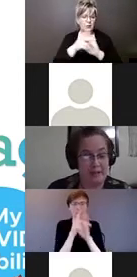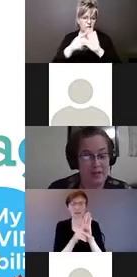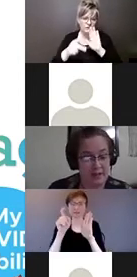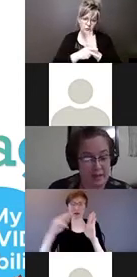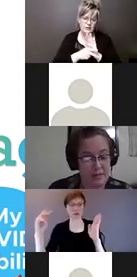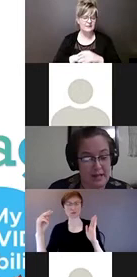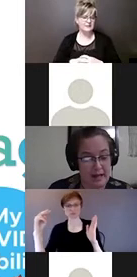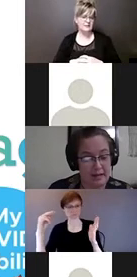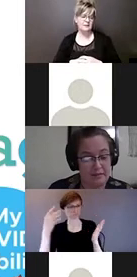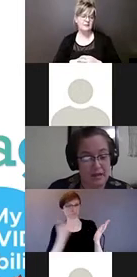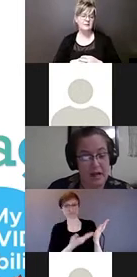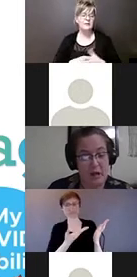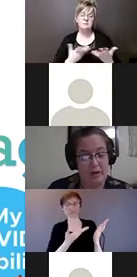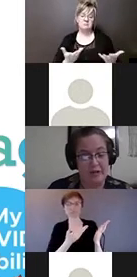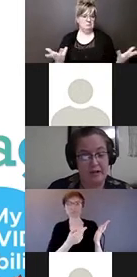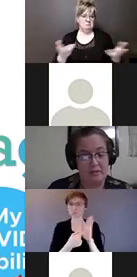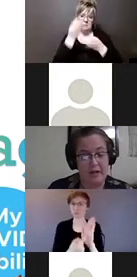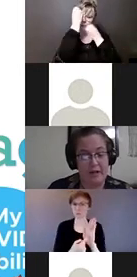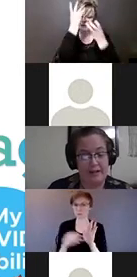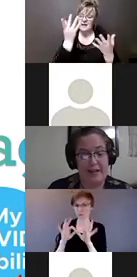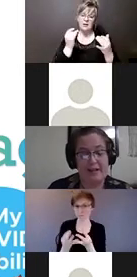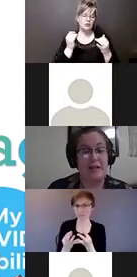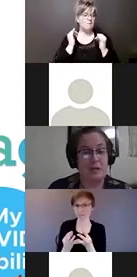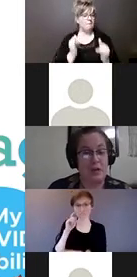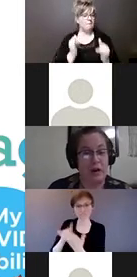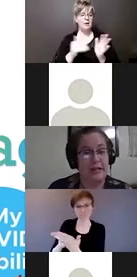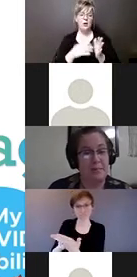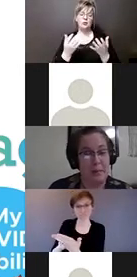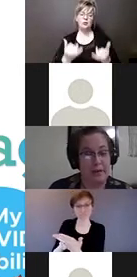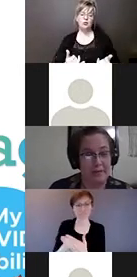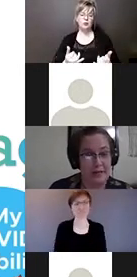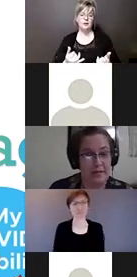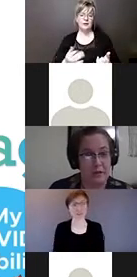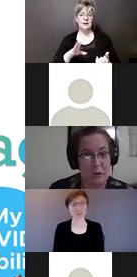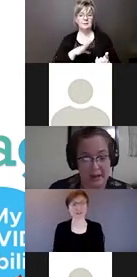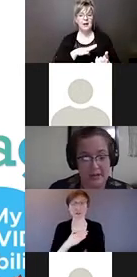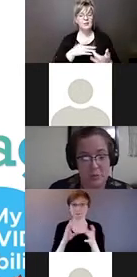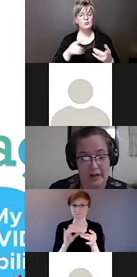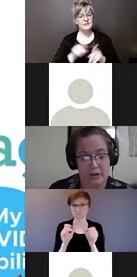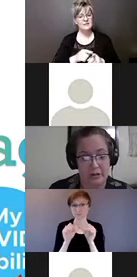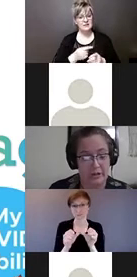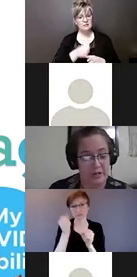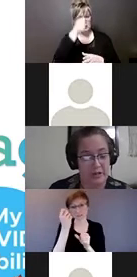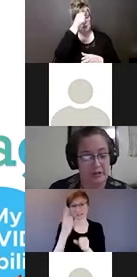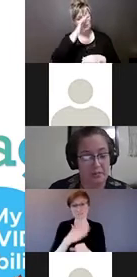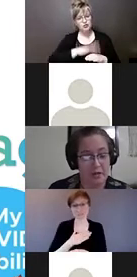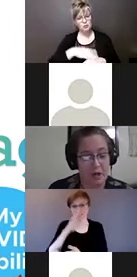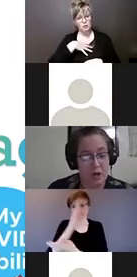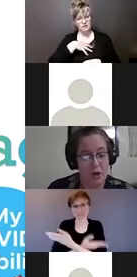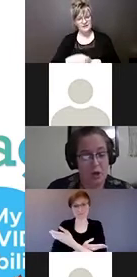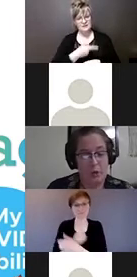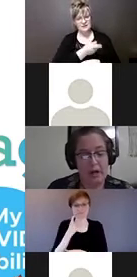remains the same today. However, it continues on in the memory of my son who passed away earlier this year.